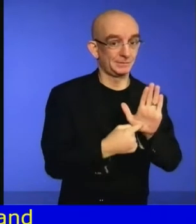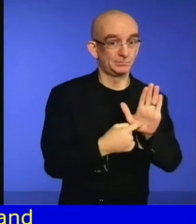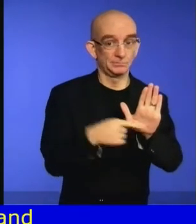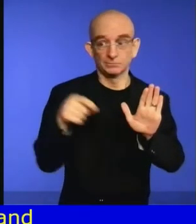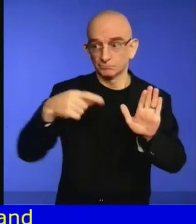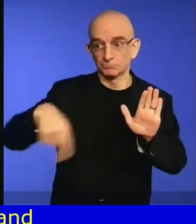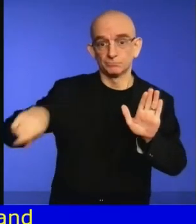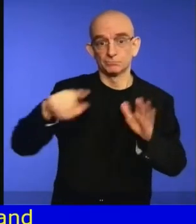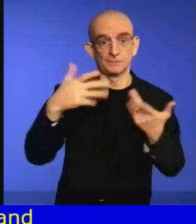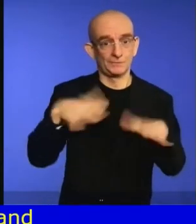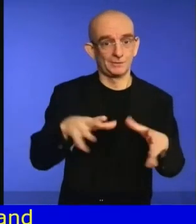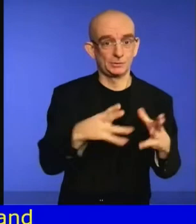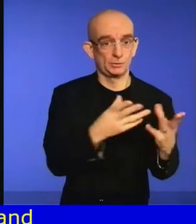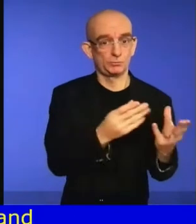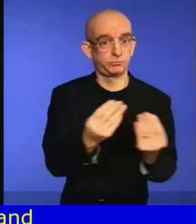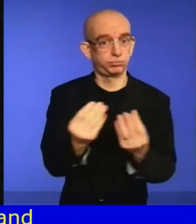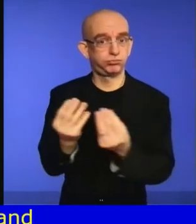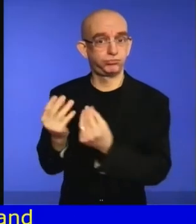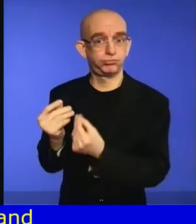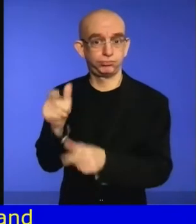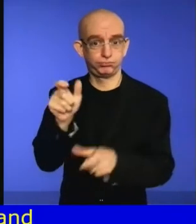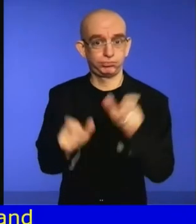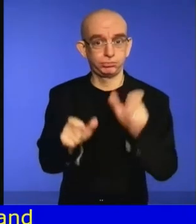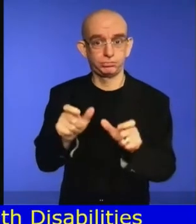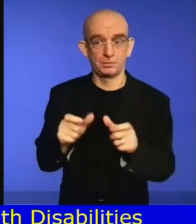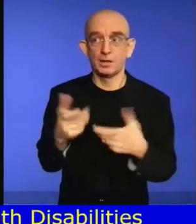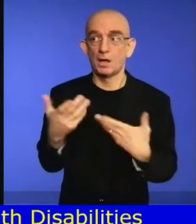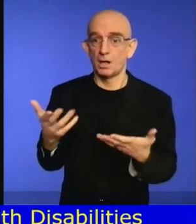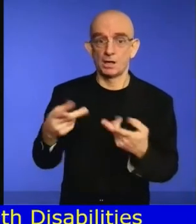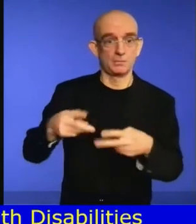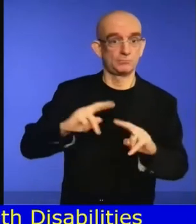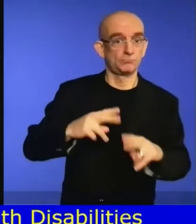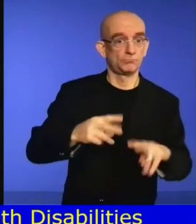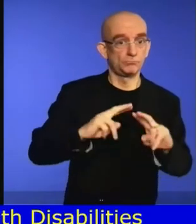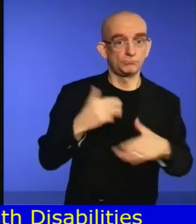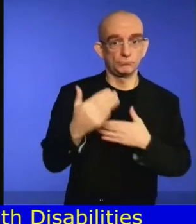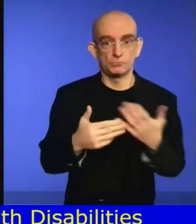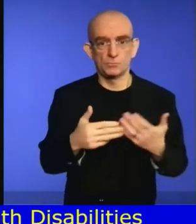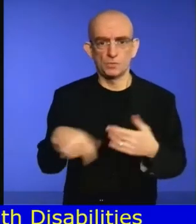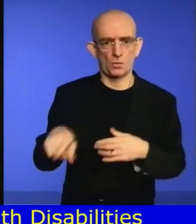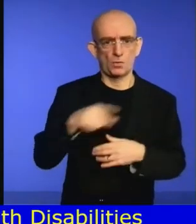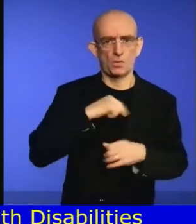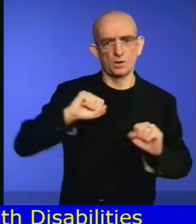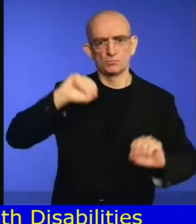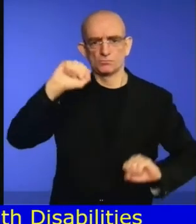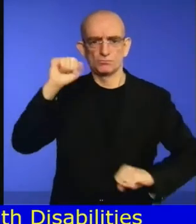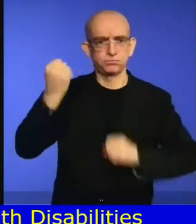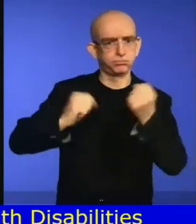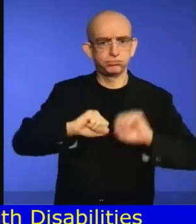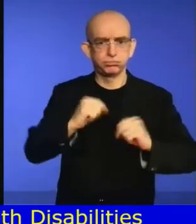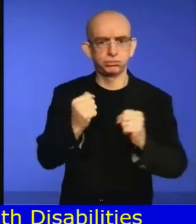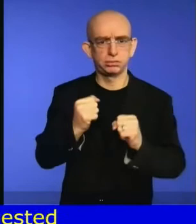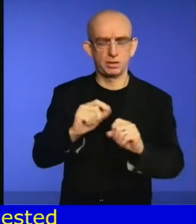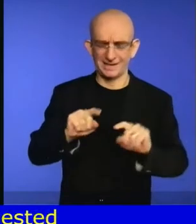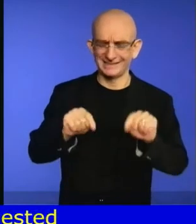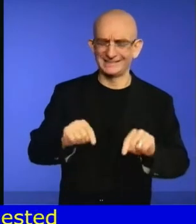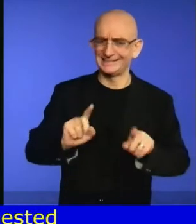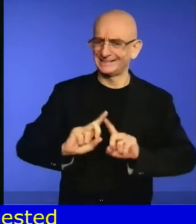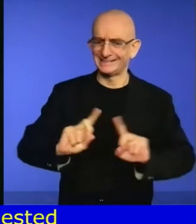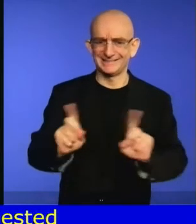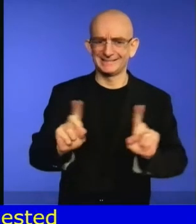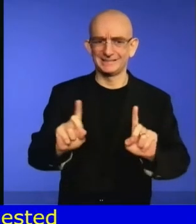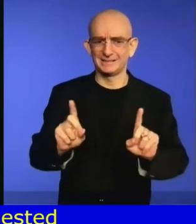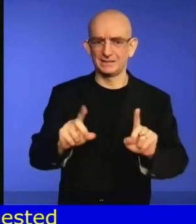with the level of engagement with their government. And that support to enable participation